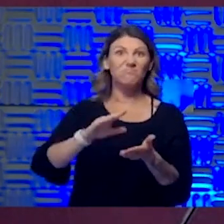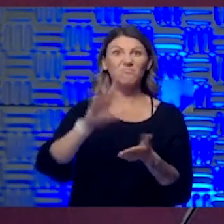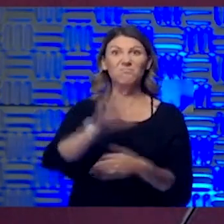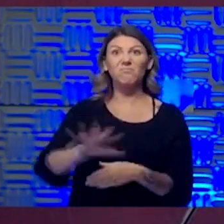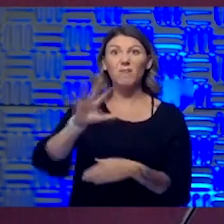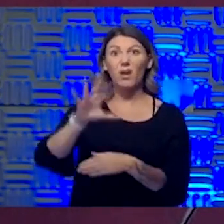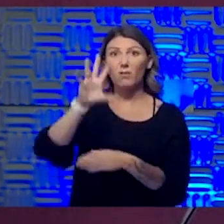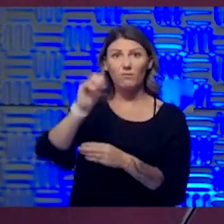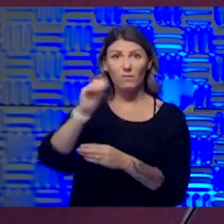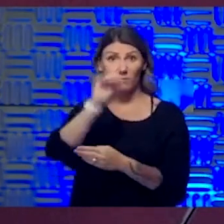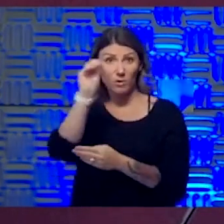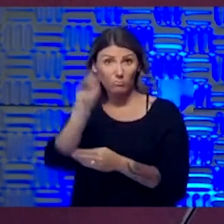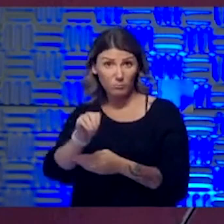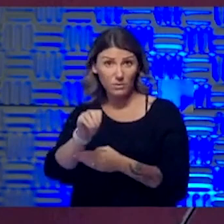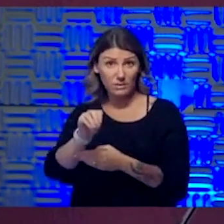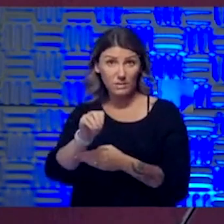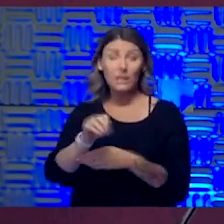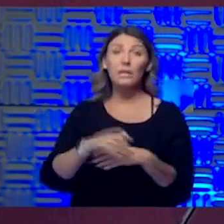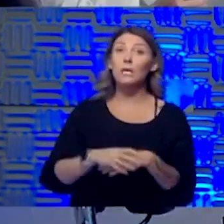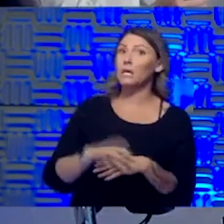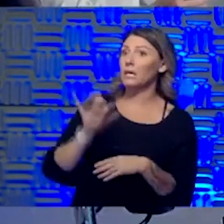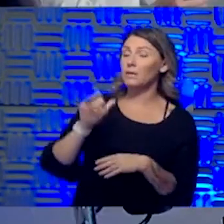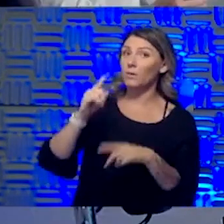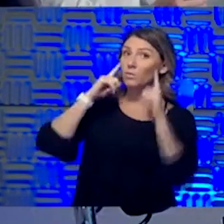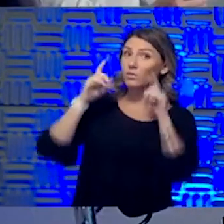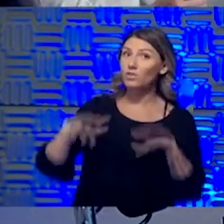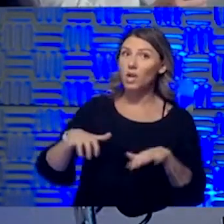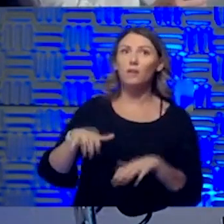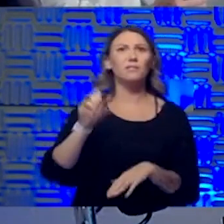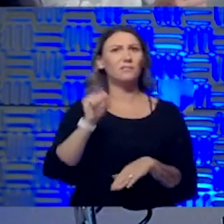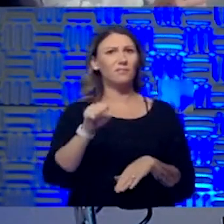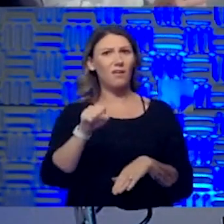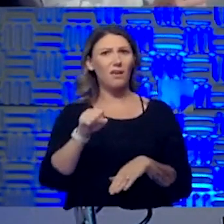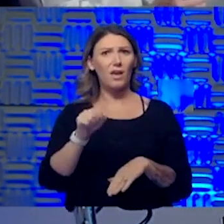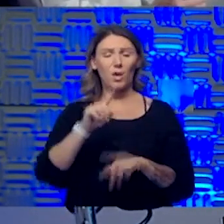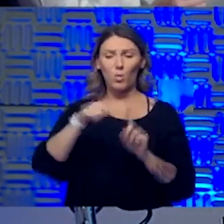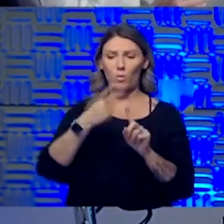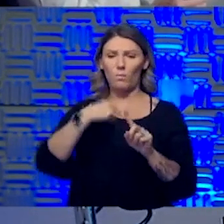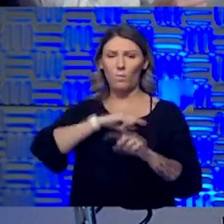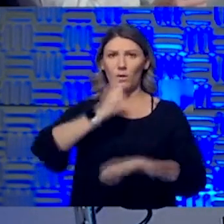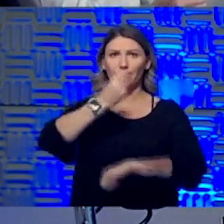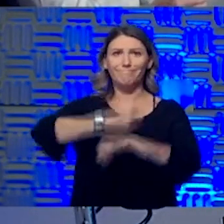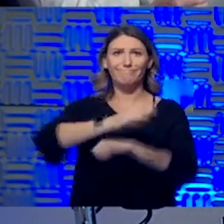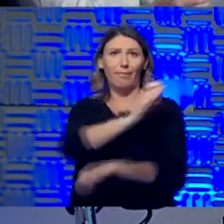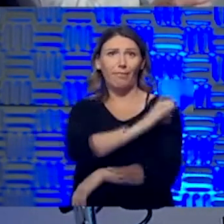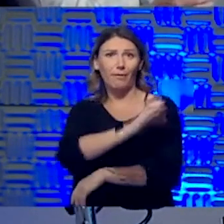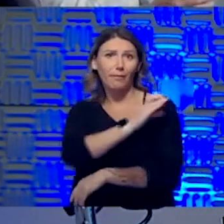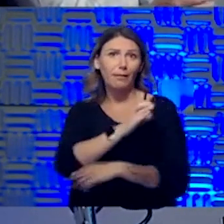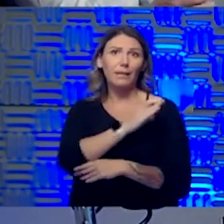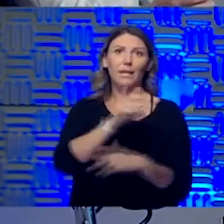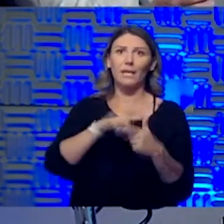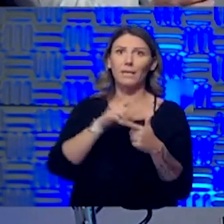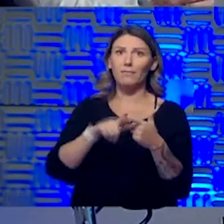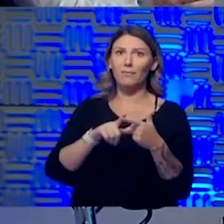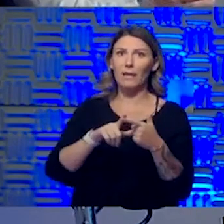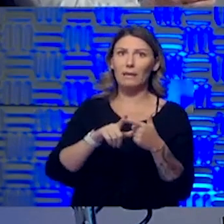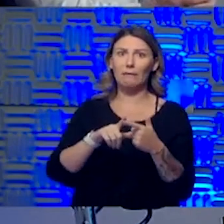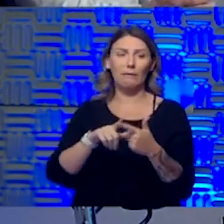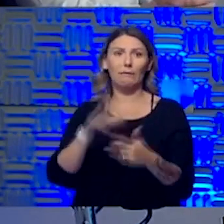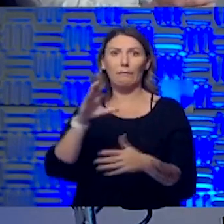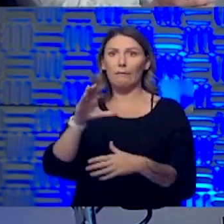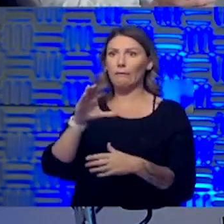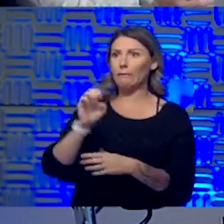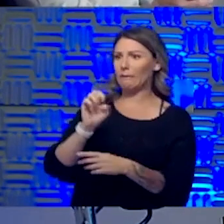I think it was the slowest. It was a shock, actually. Because when we closed the clinics, we were like, okay, the ER is going to get really crazy busy. But instead,